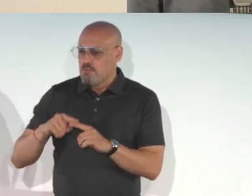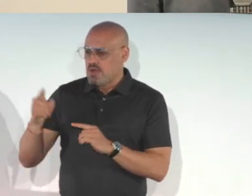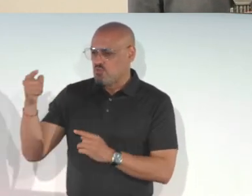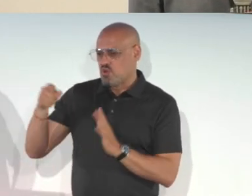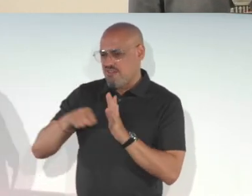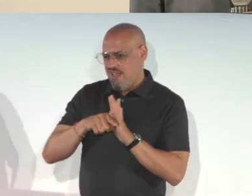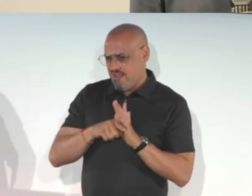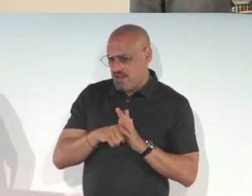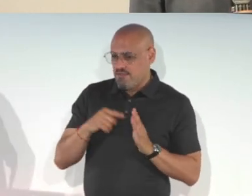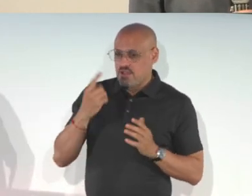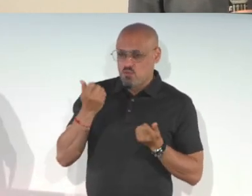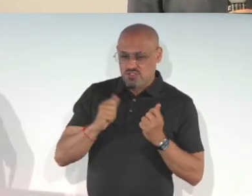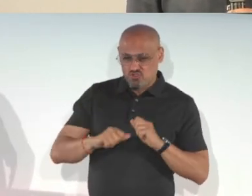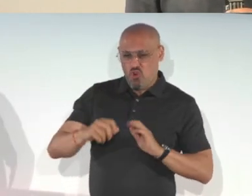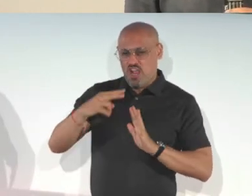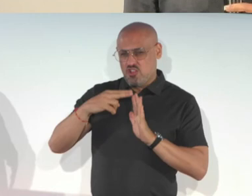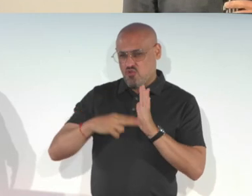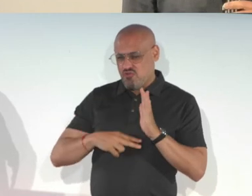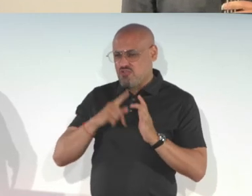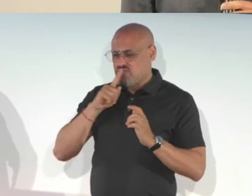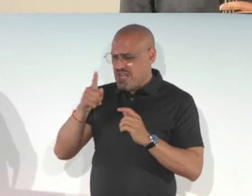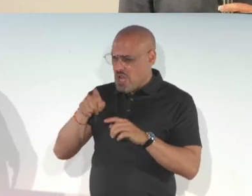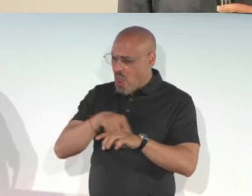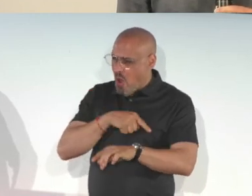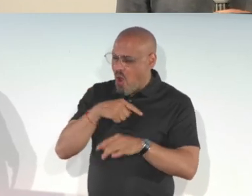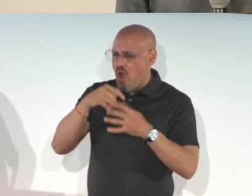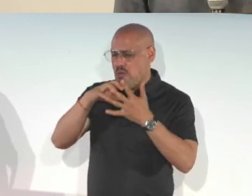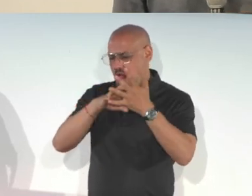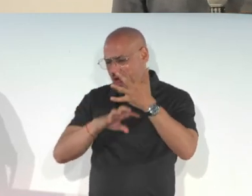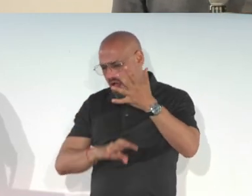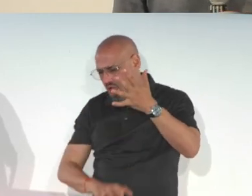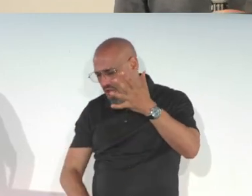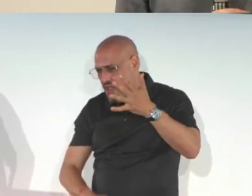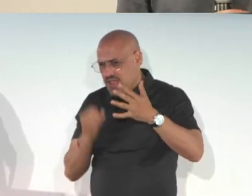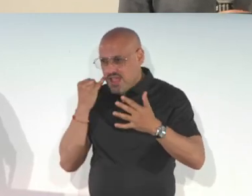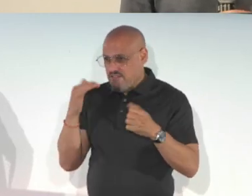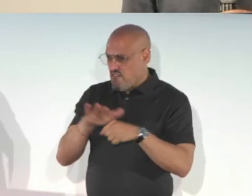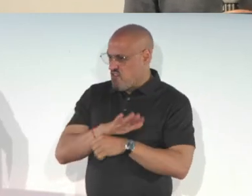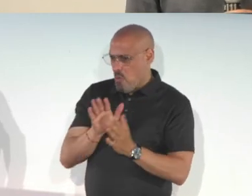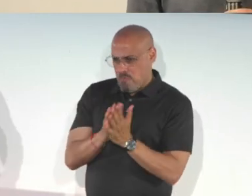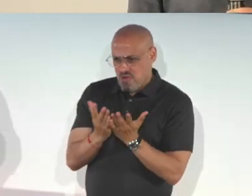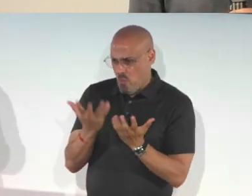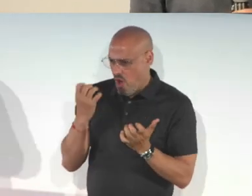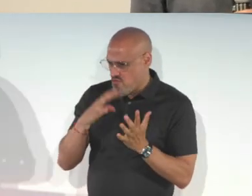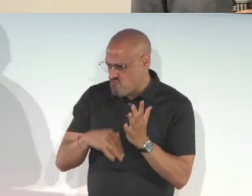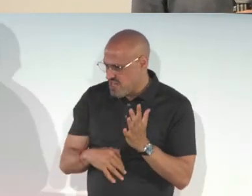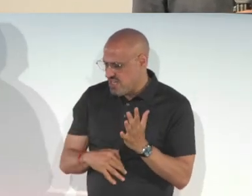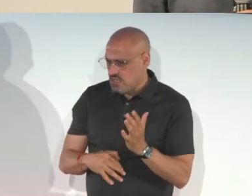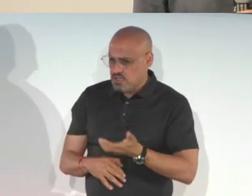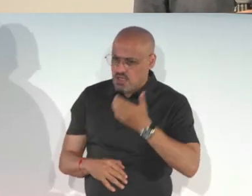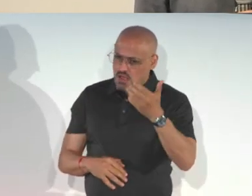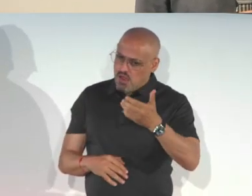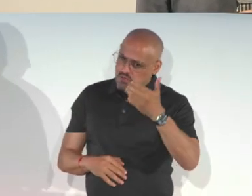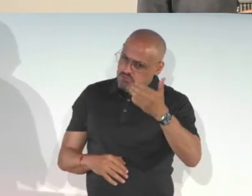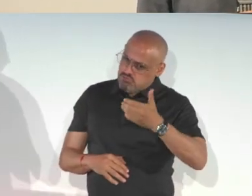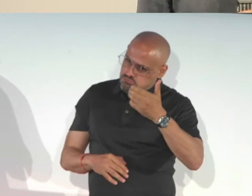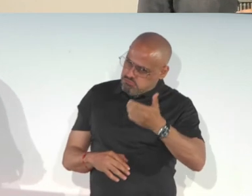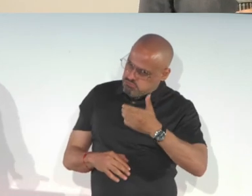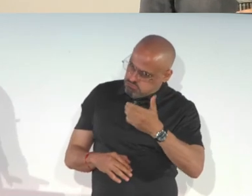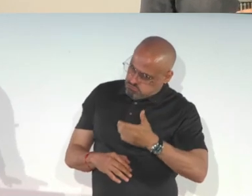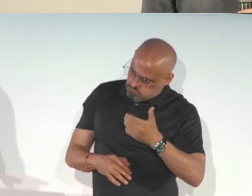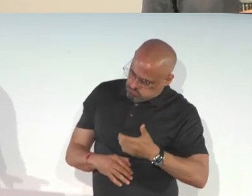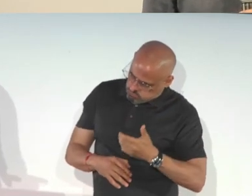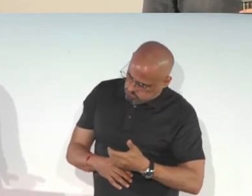those devices with screen readers, they're able to take them everywhere. The one downside, though, is when you're trying to read really